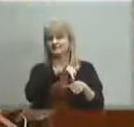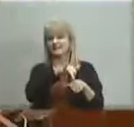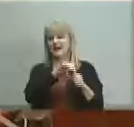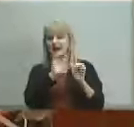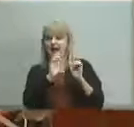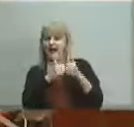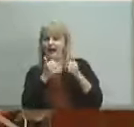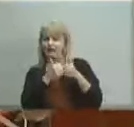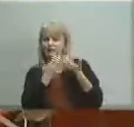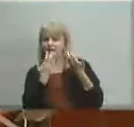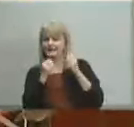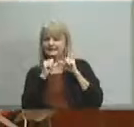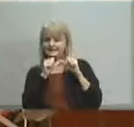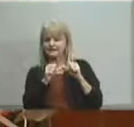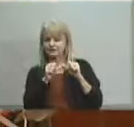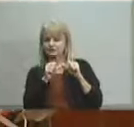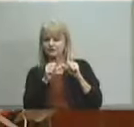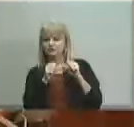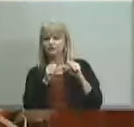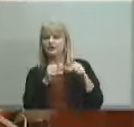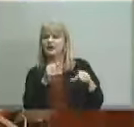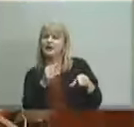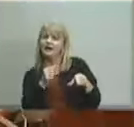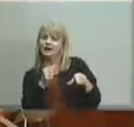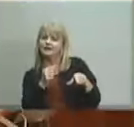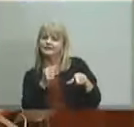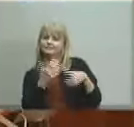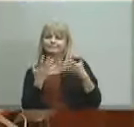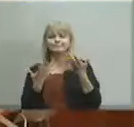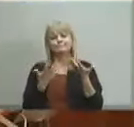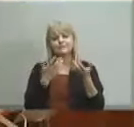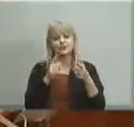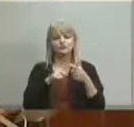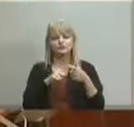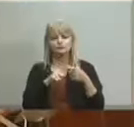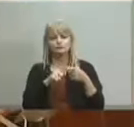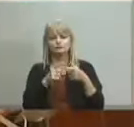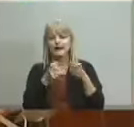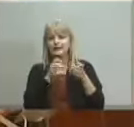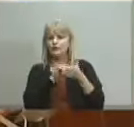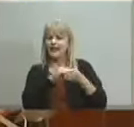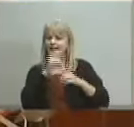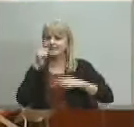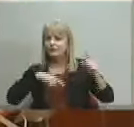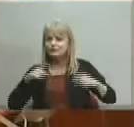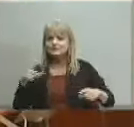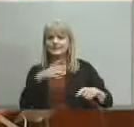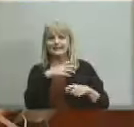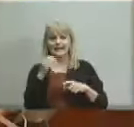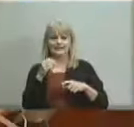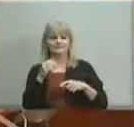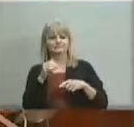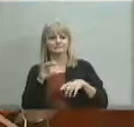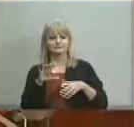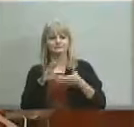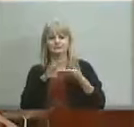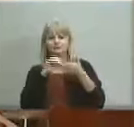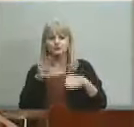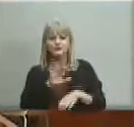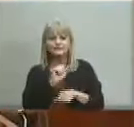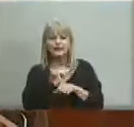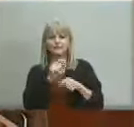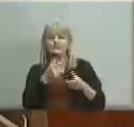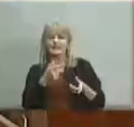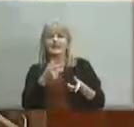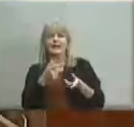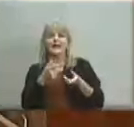student assignment and maintain the diversity that most that we think is important this makes it more